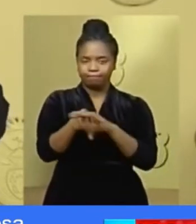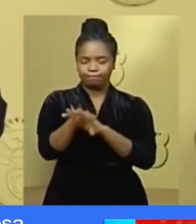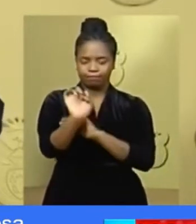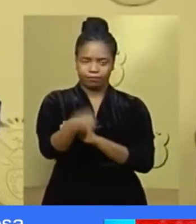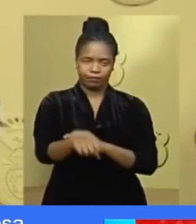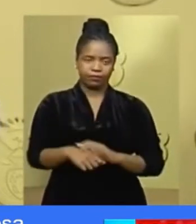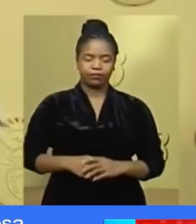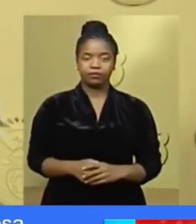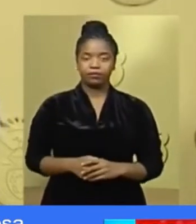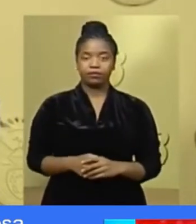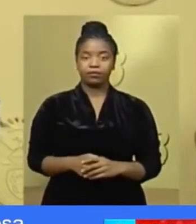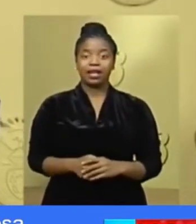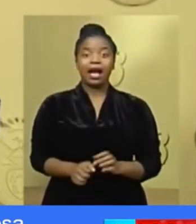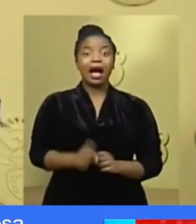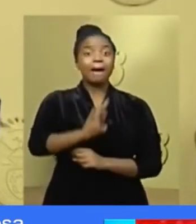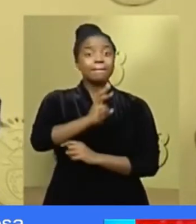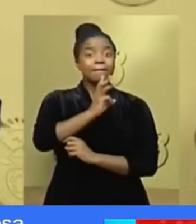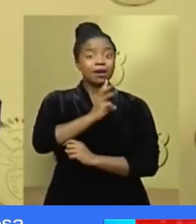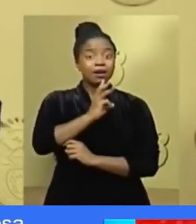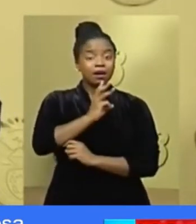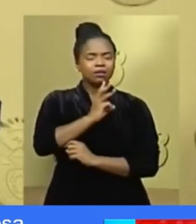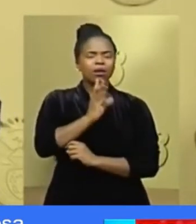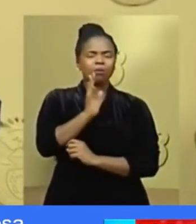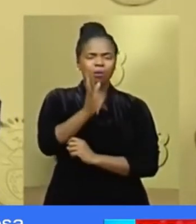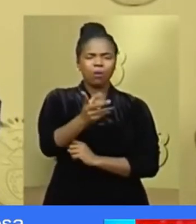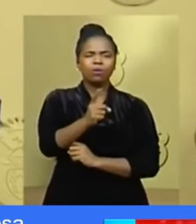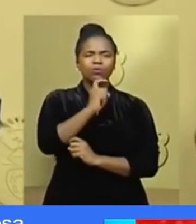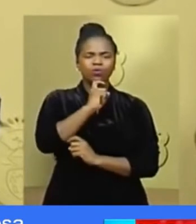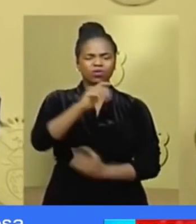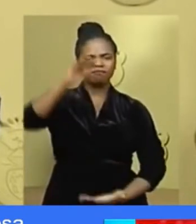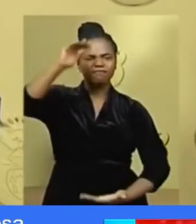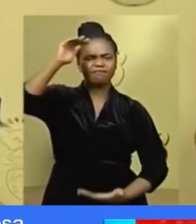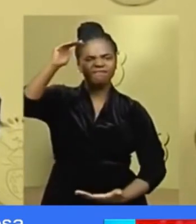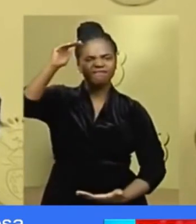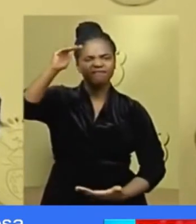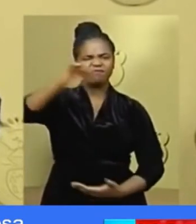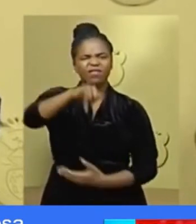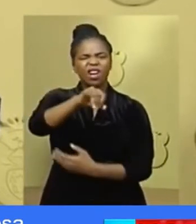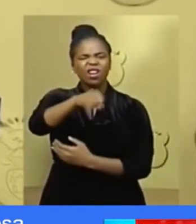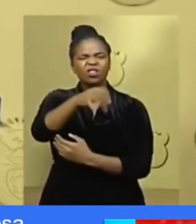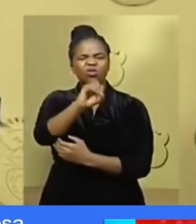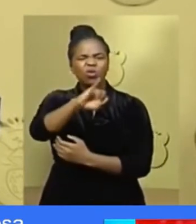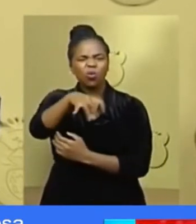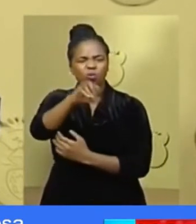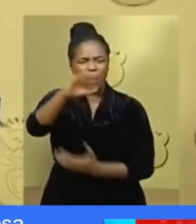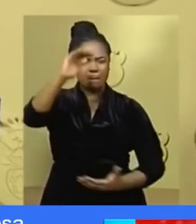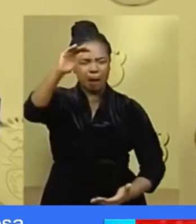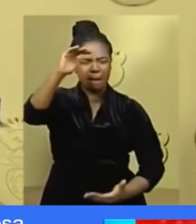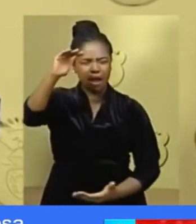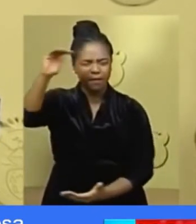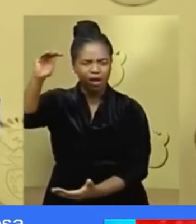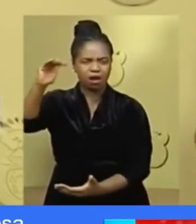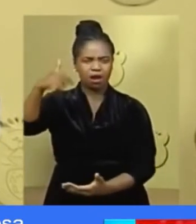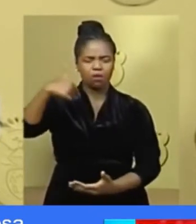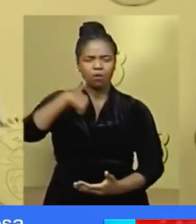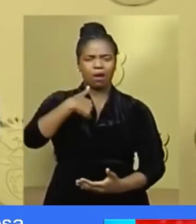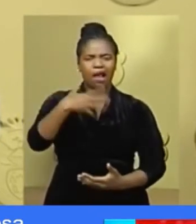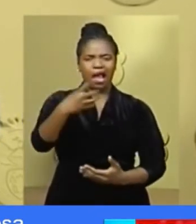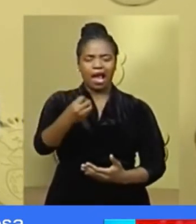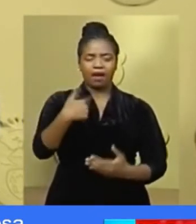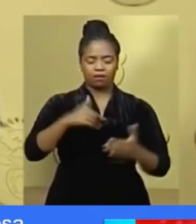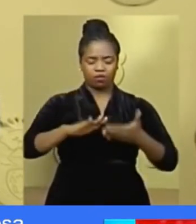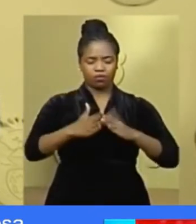Emergency water supplies using water storage tanks water tankers boreholes and